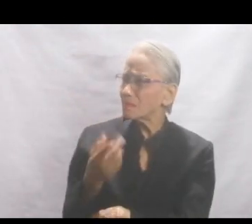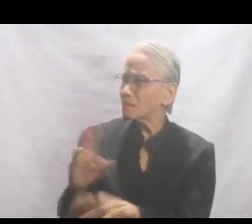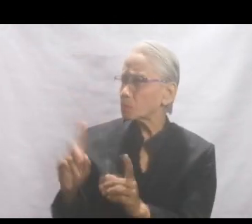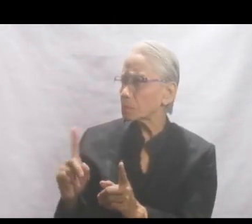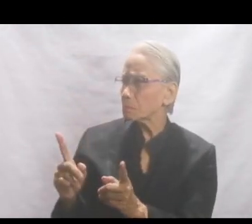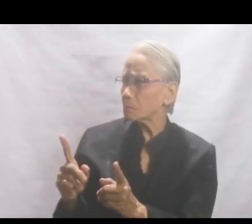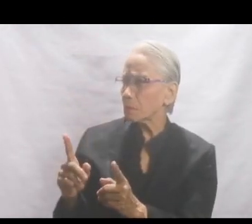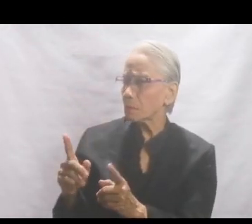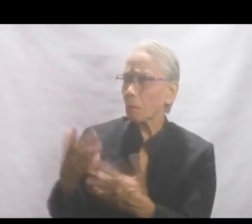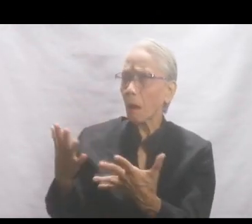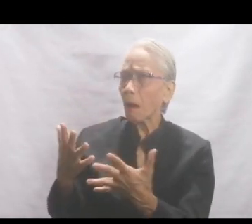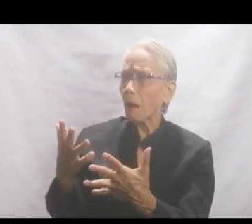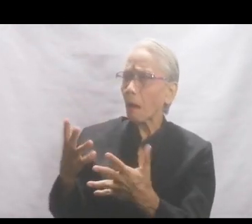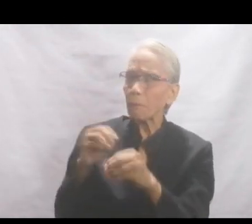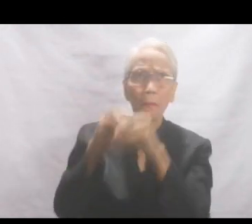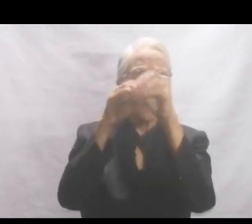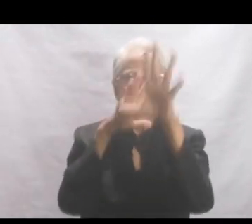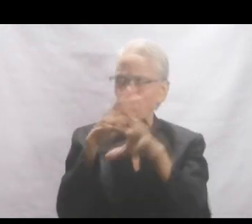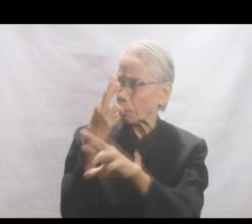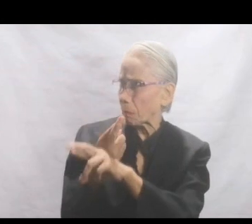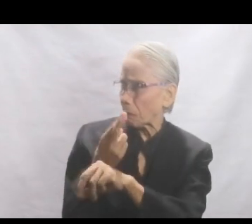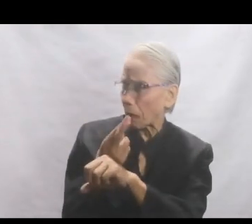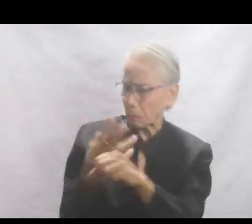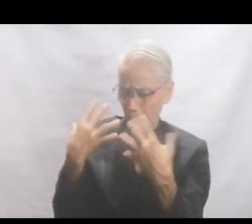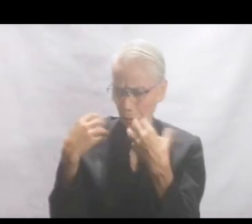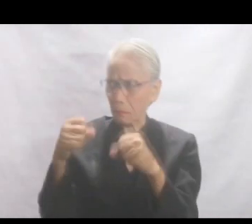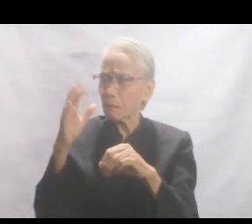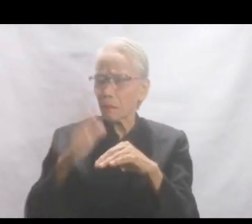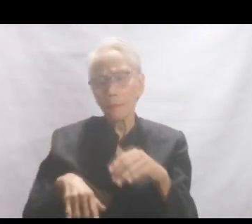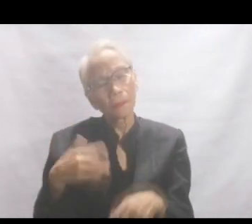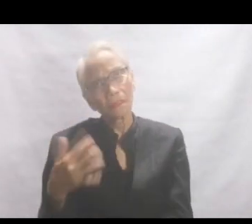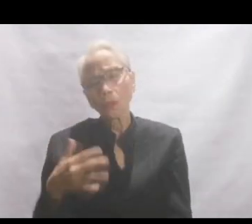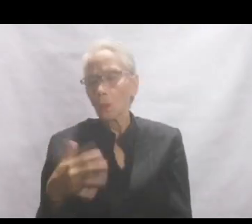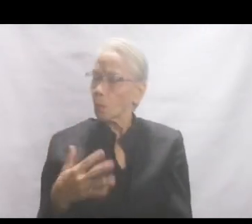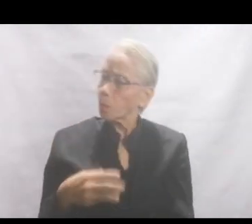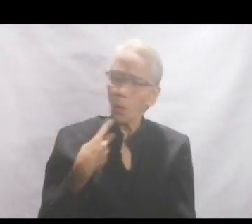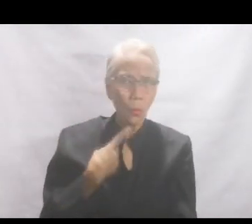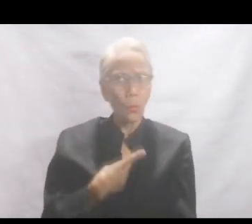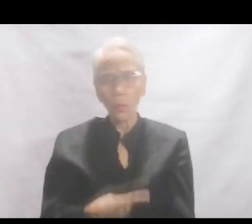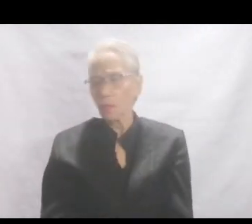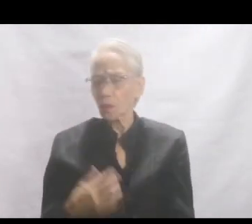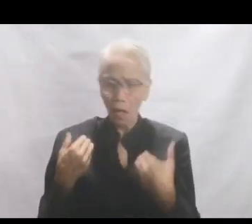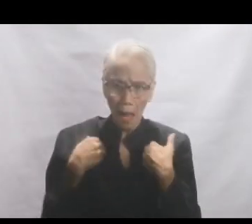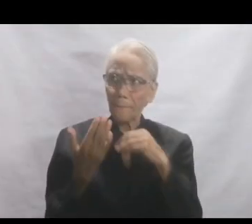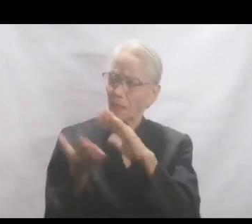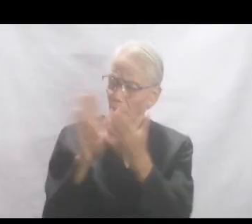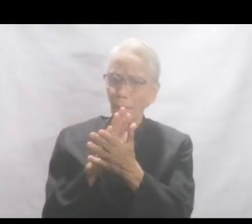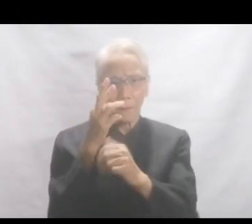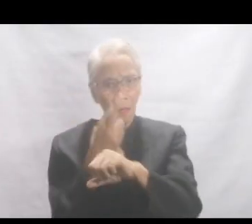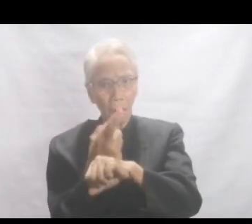this? He cried, A mountain of rock is mightier than me. Oh how I wish I was that mountain of rock!